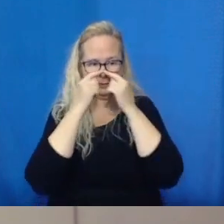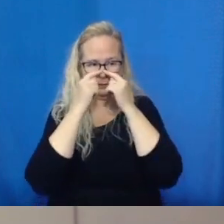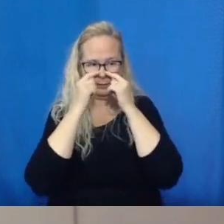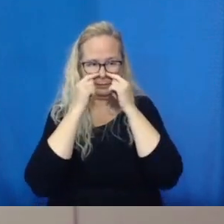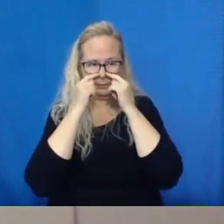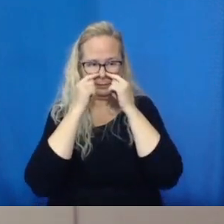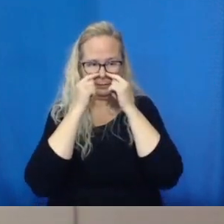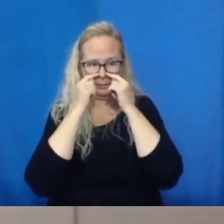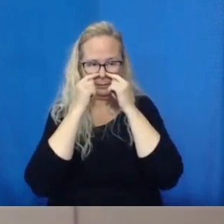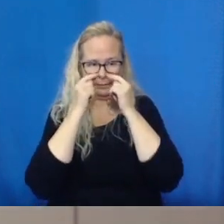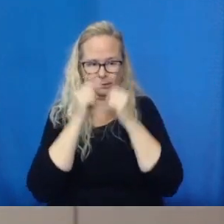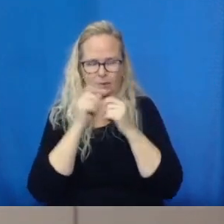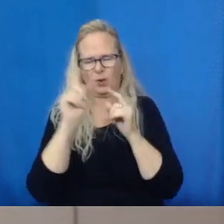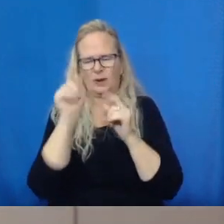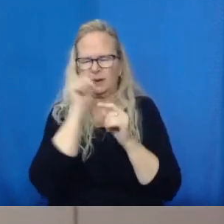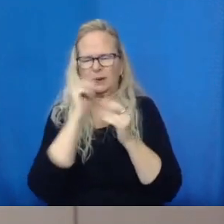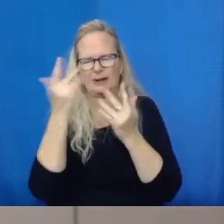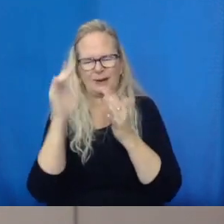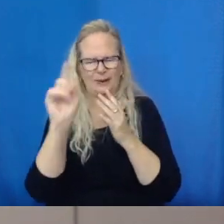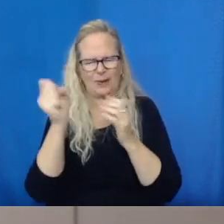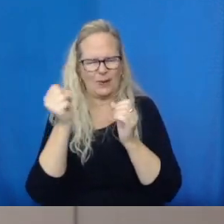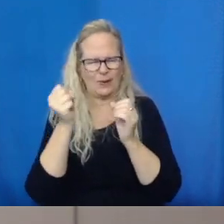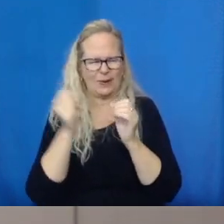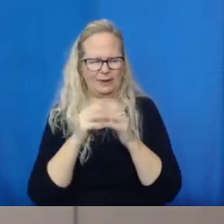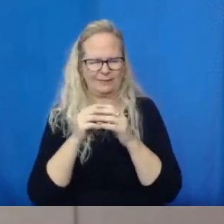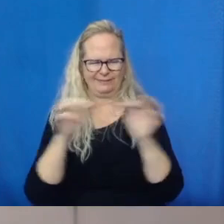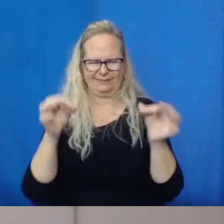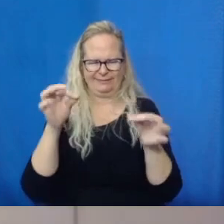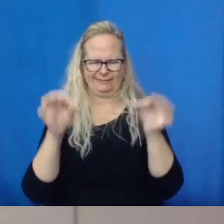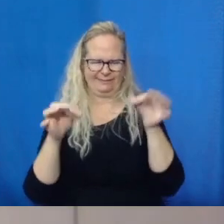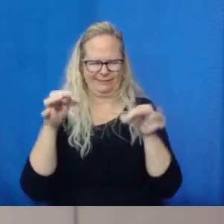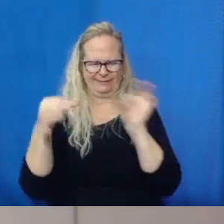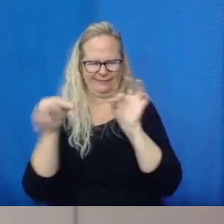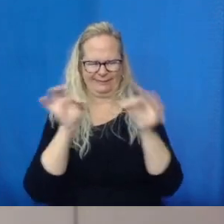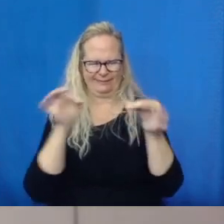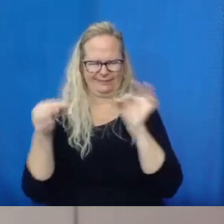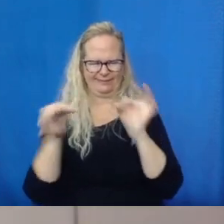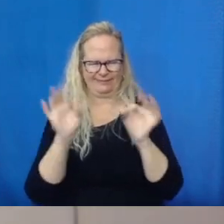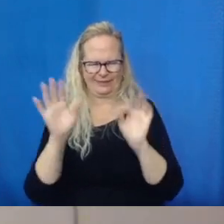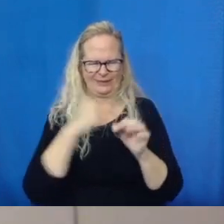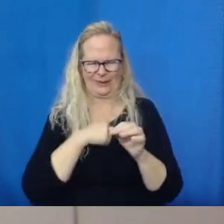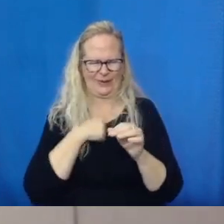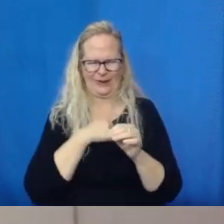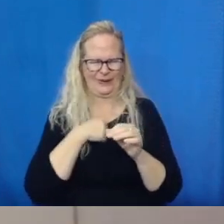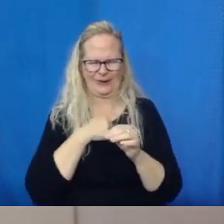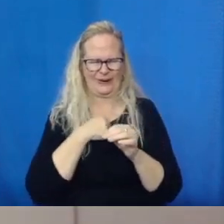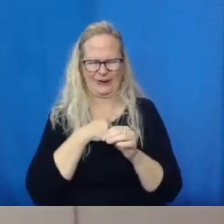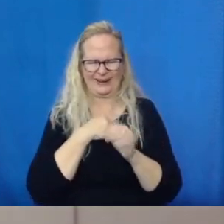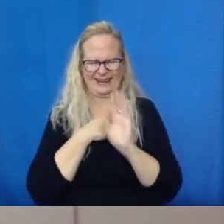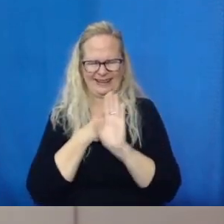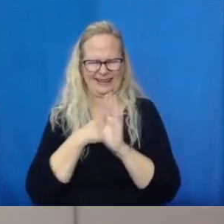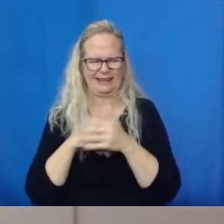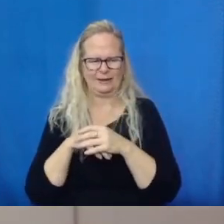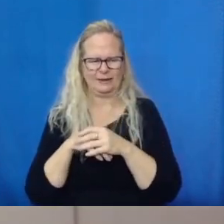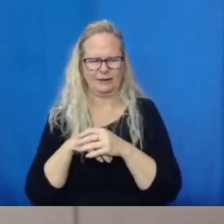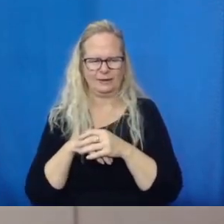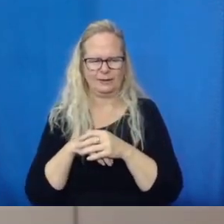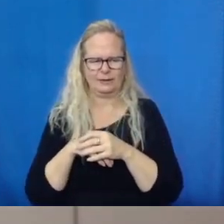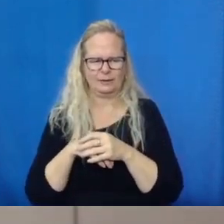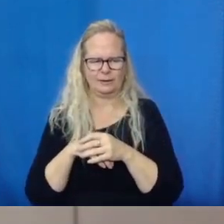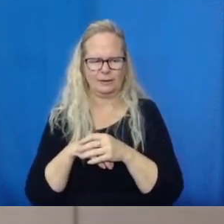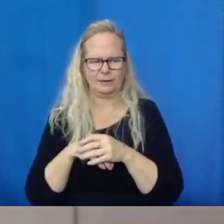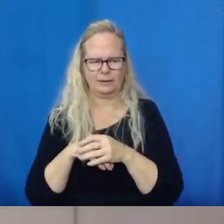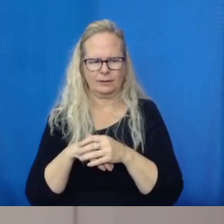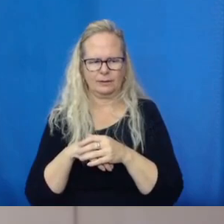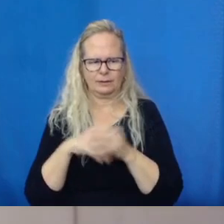It's not something that you would want to be wearing if you had to take it on and off multiple times in the day, because it is a bit finicky. Try not to make